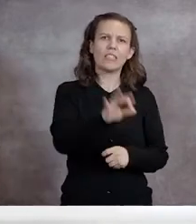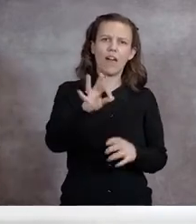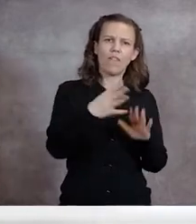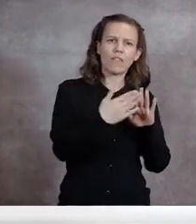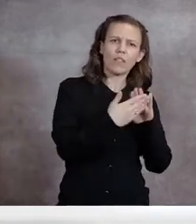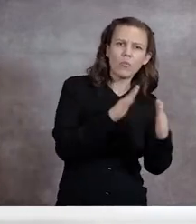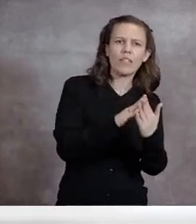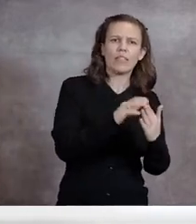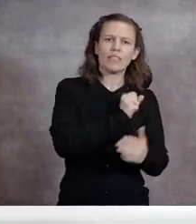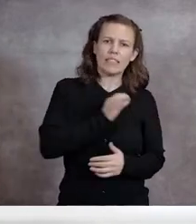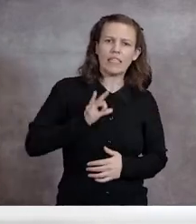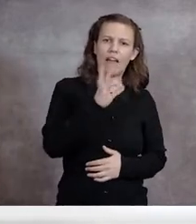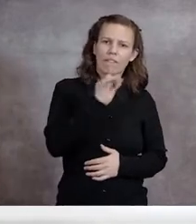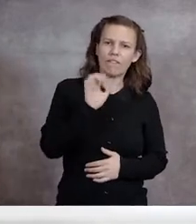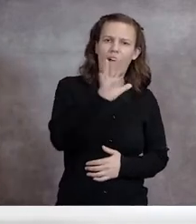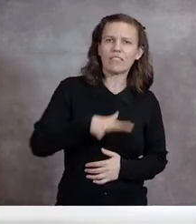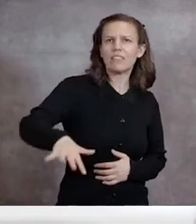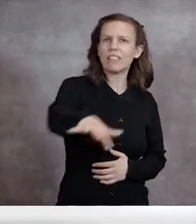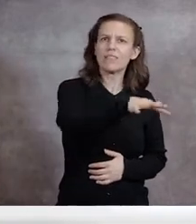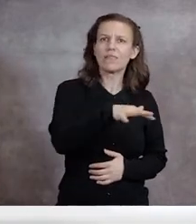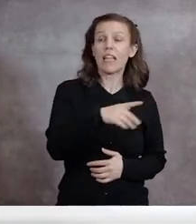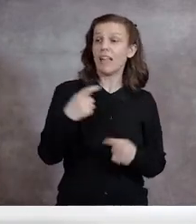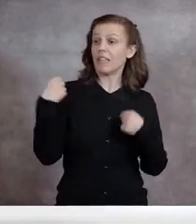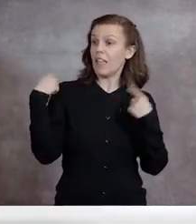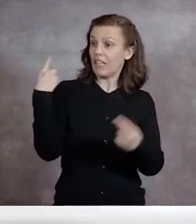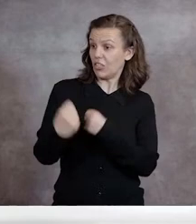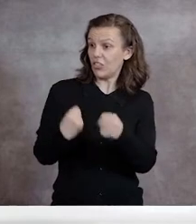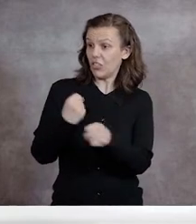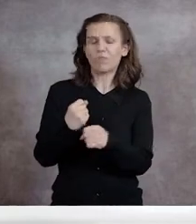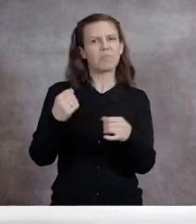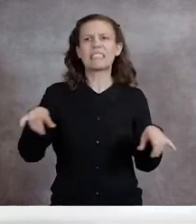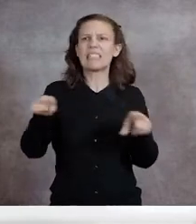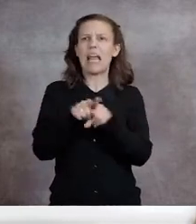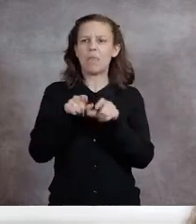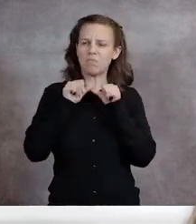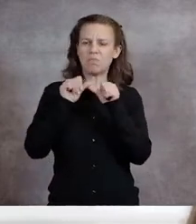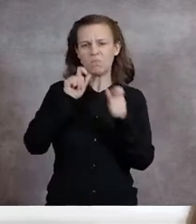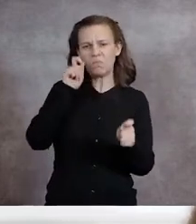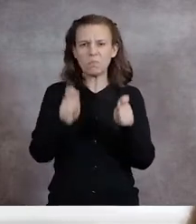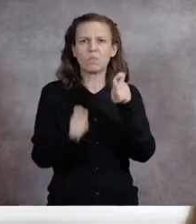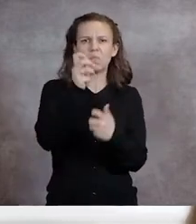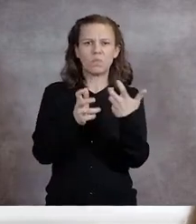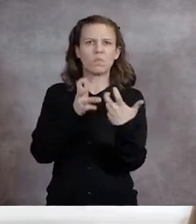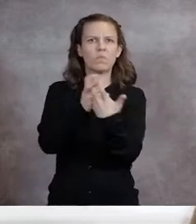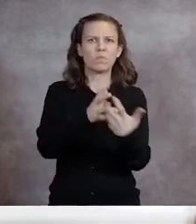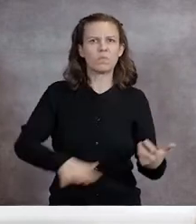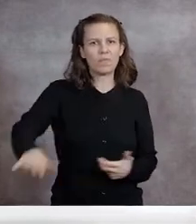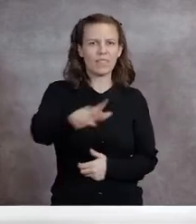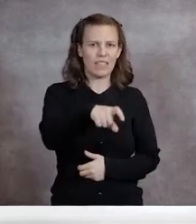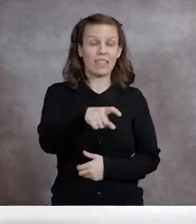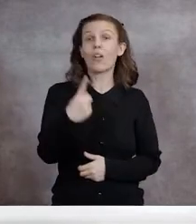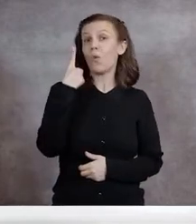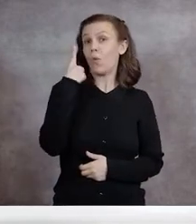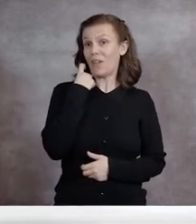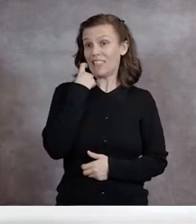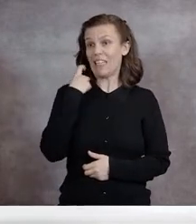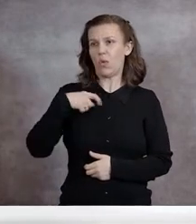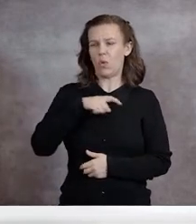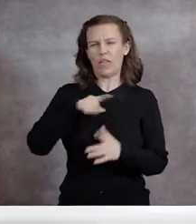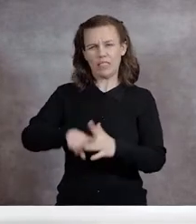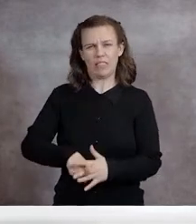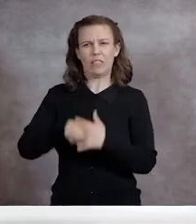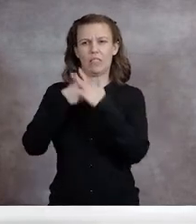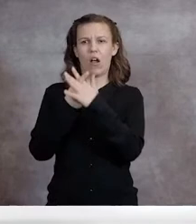communities, and the last year has been no exception. Just recently, we broke ground on the expansion